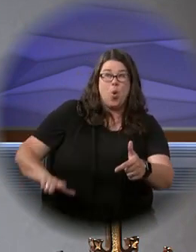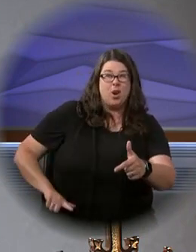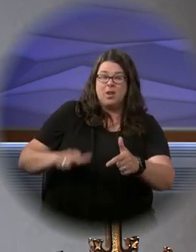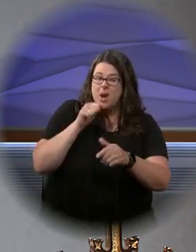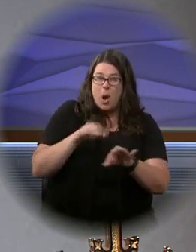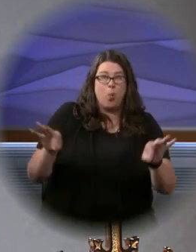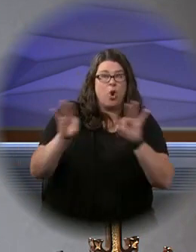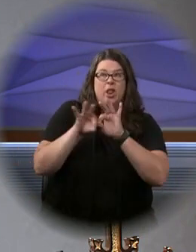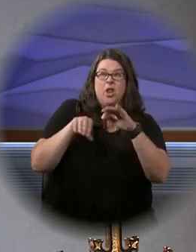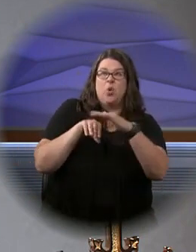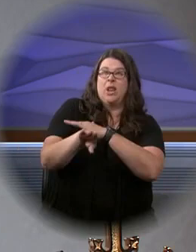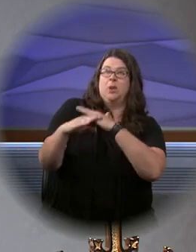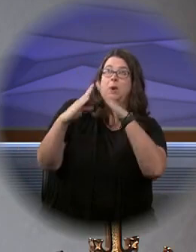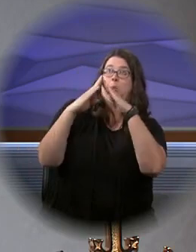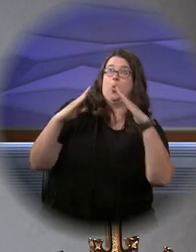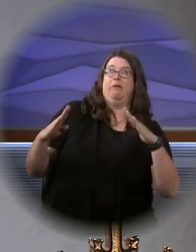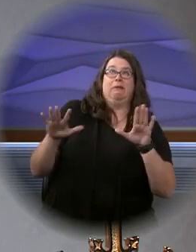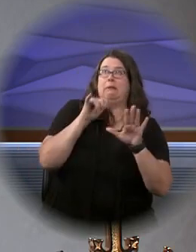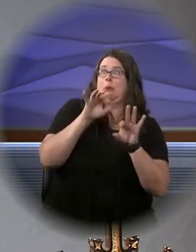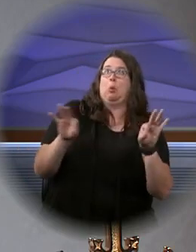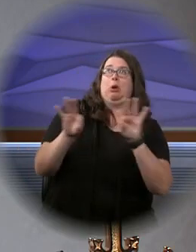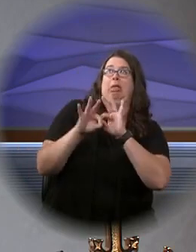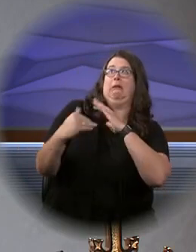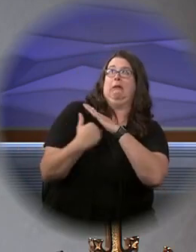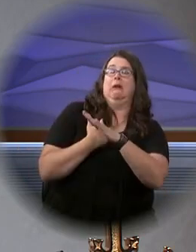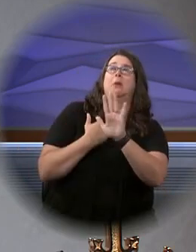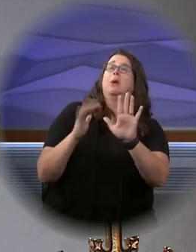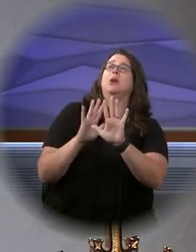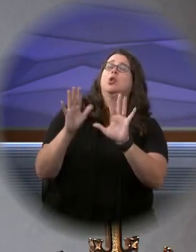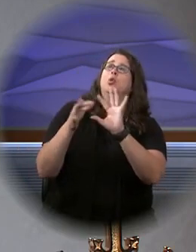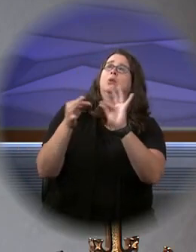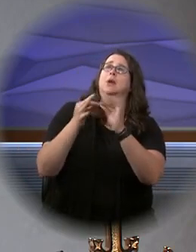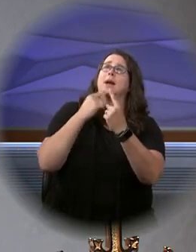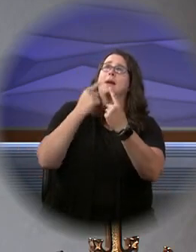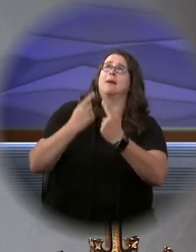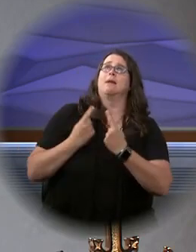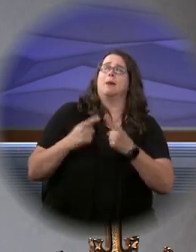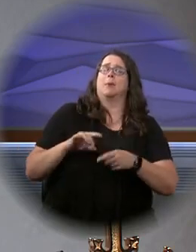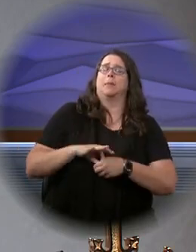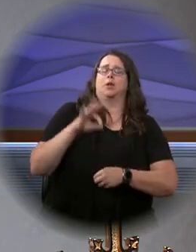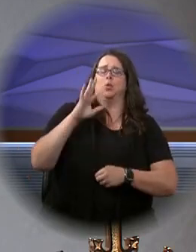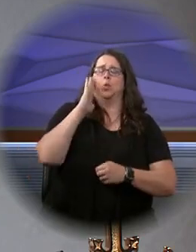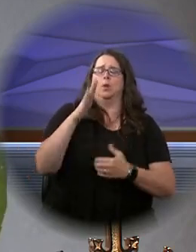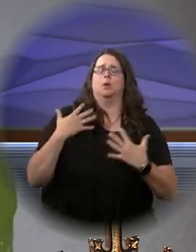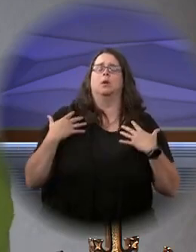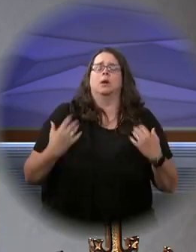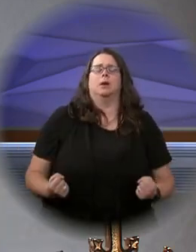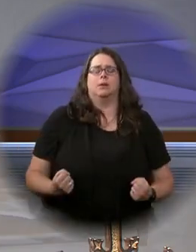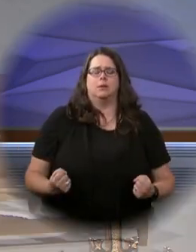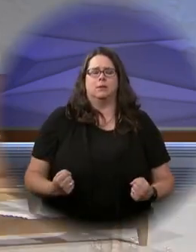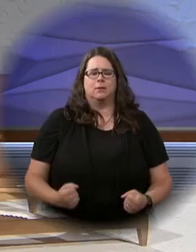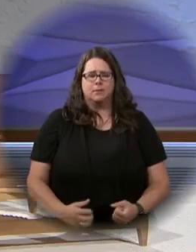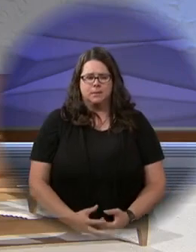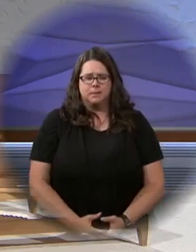am not worthy that you should enter under my roof, but only say the word, and my soul shall be healed.